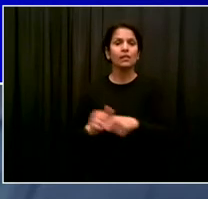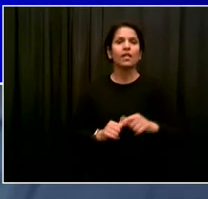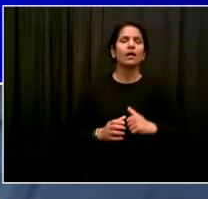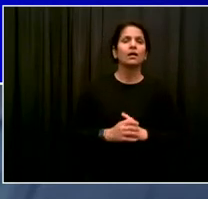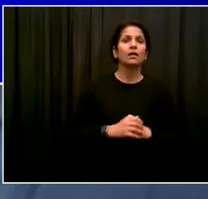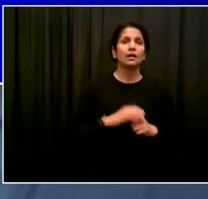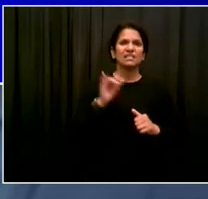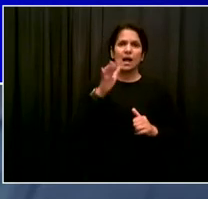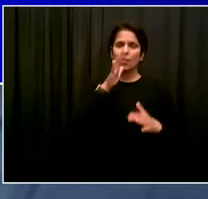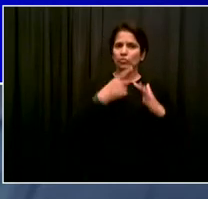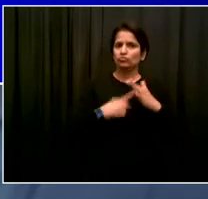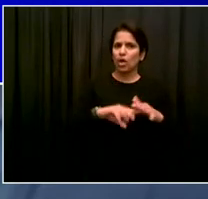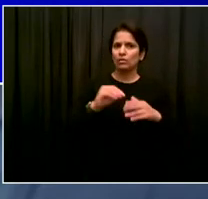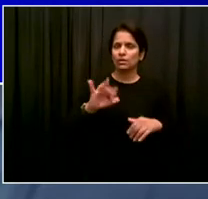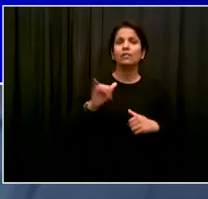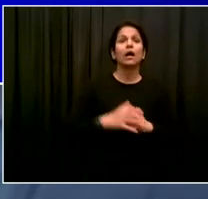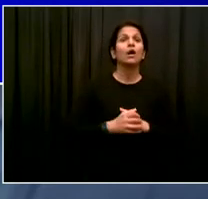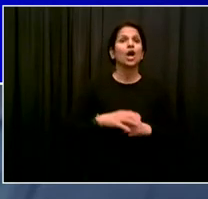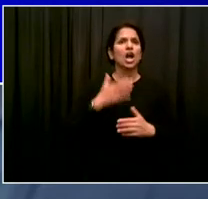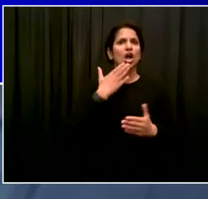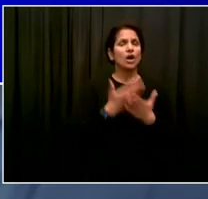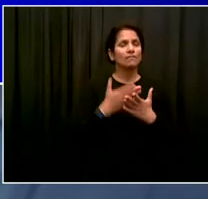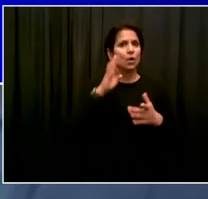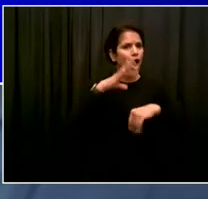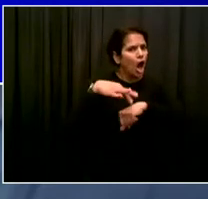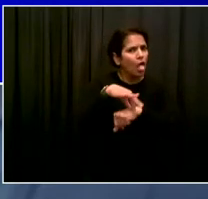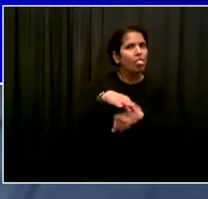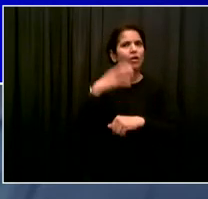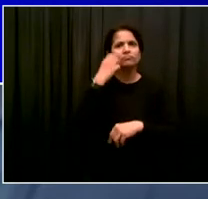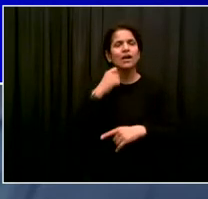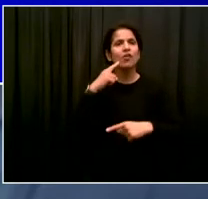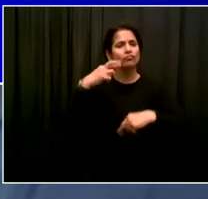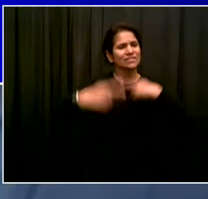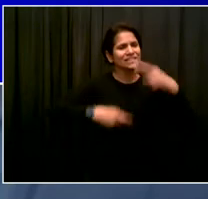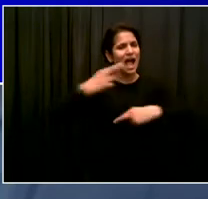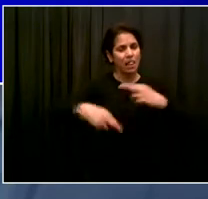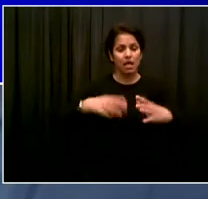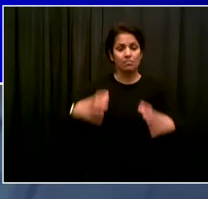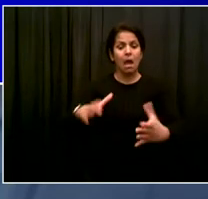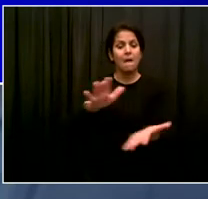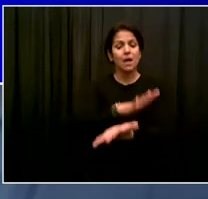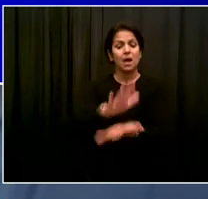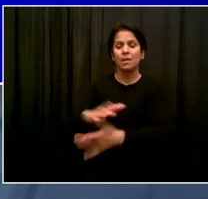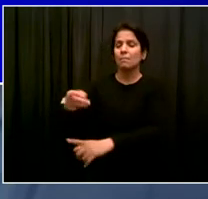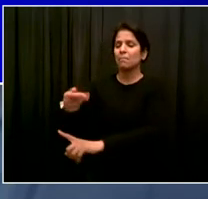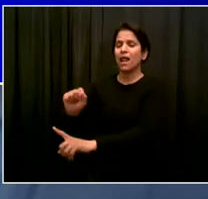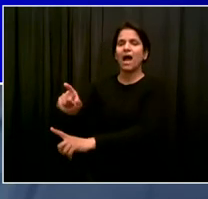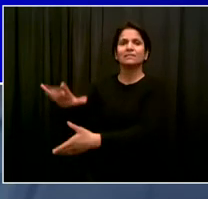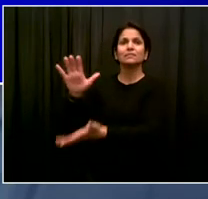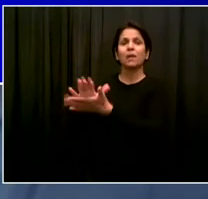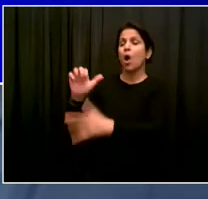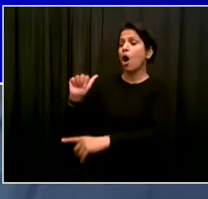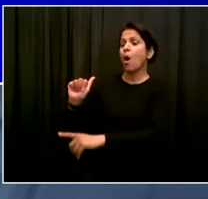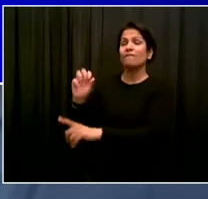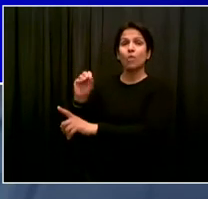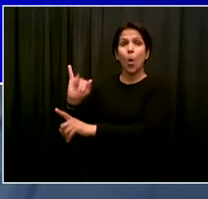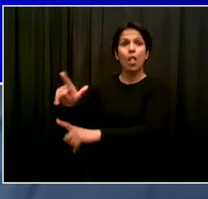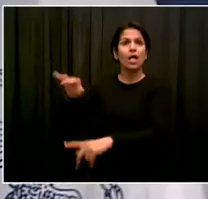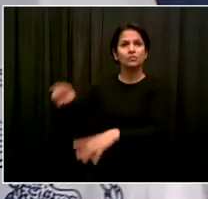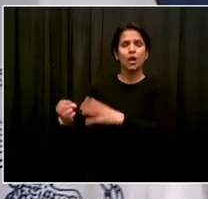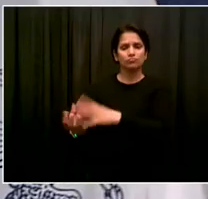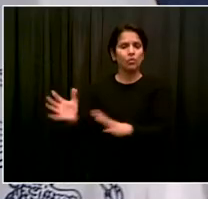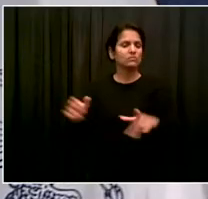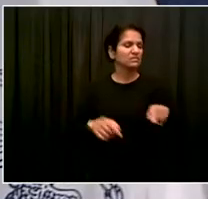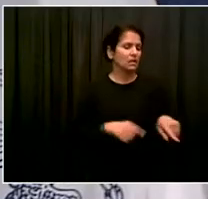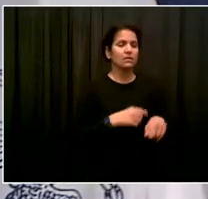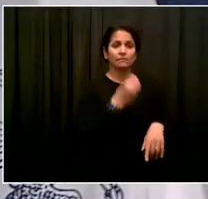Now, I wanted to hear from our Sanitation Commissioner and two members of the City Council who have been so active leading